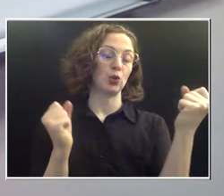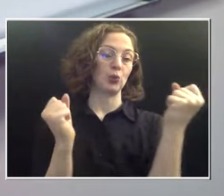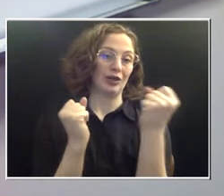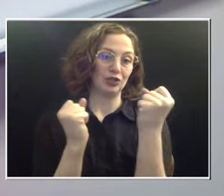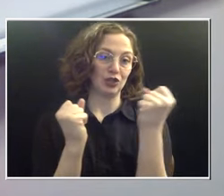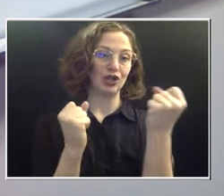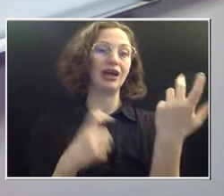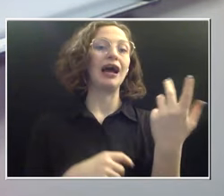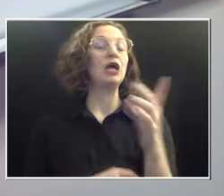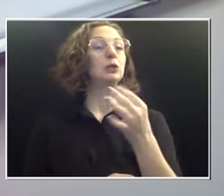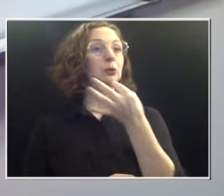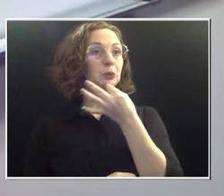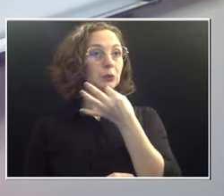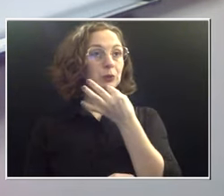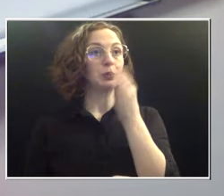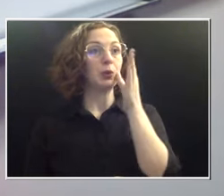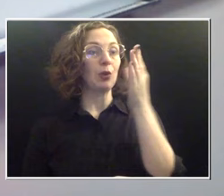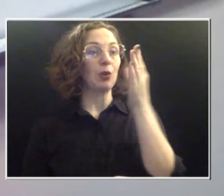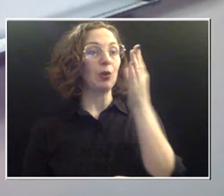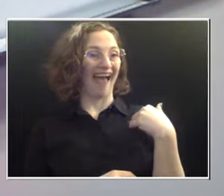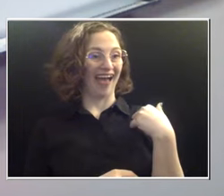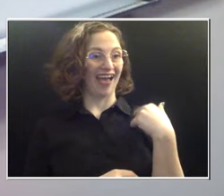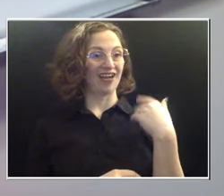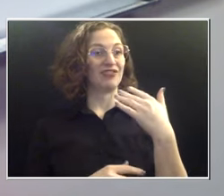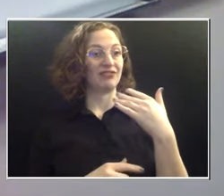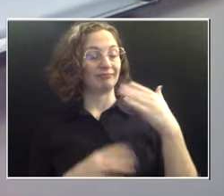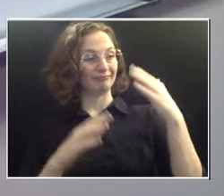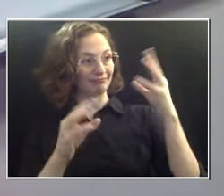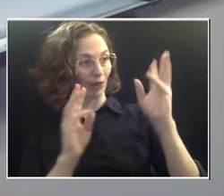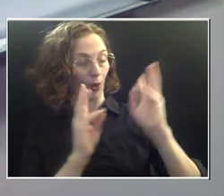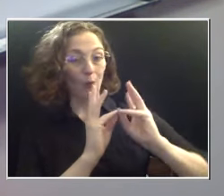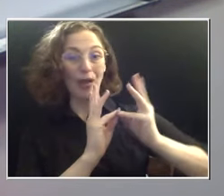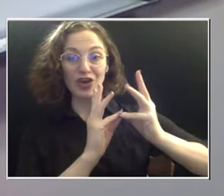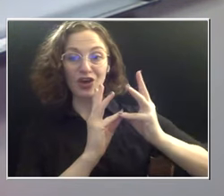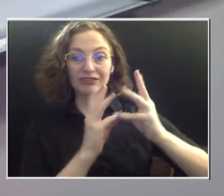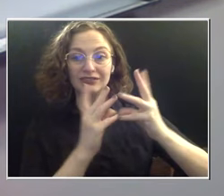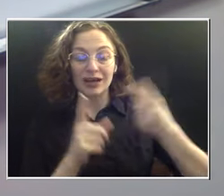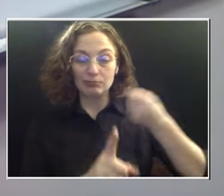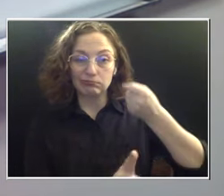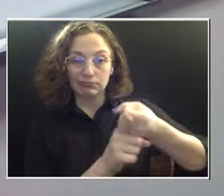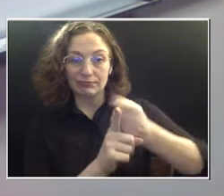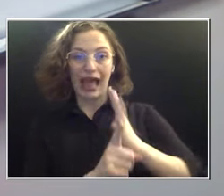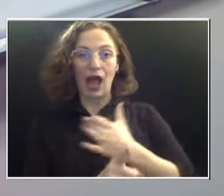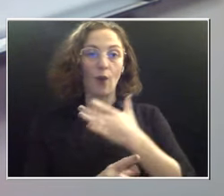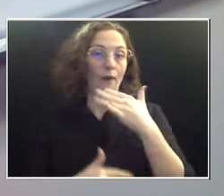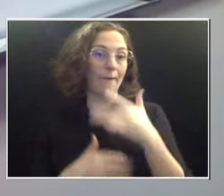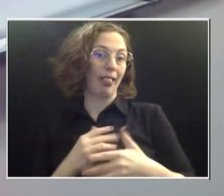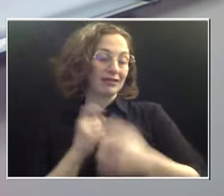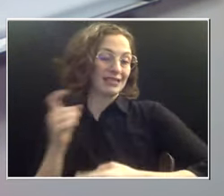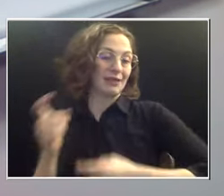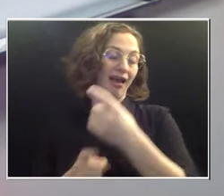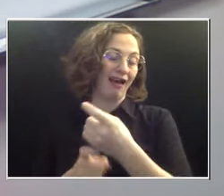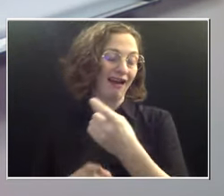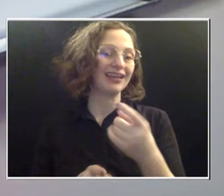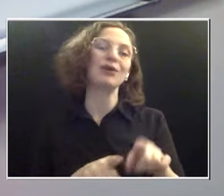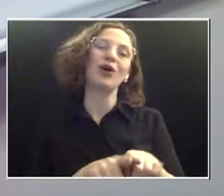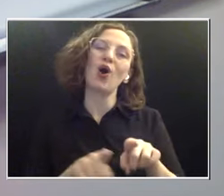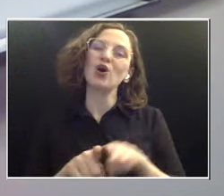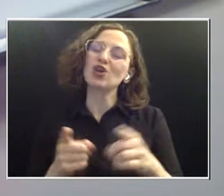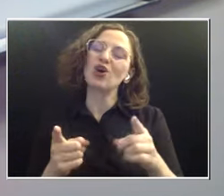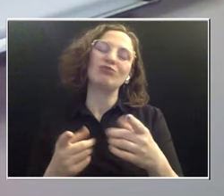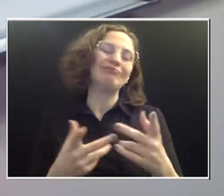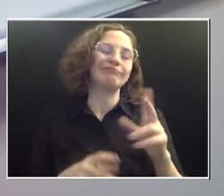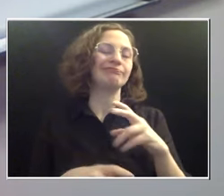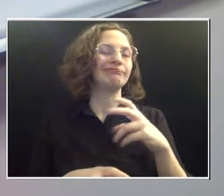is definitely going to impact our blood supply in a negative way. But also, the holiday season is just difficult for blood collection. People are traveling.